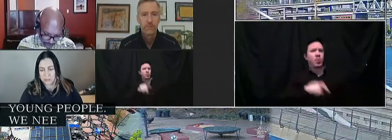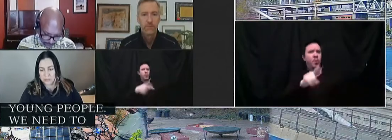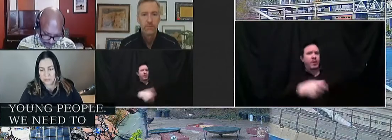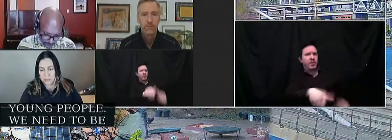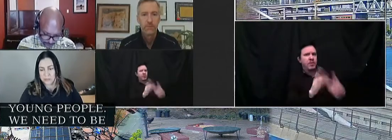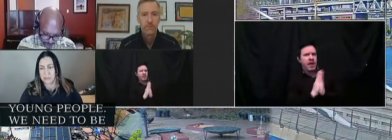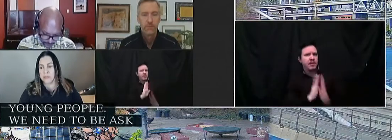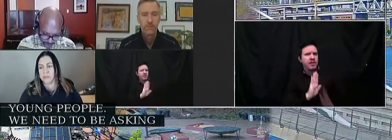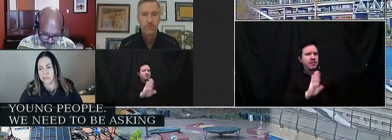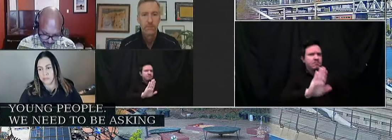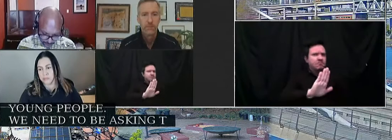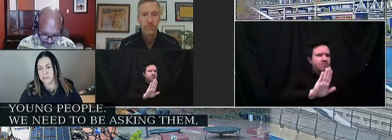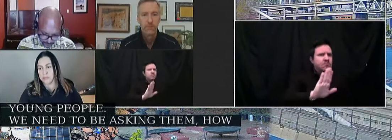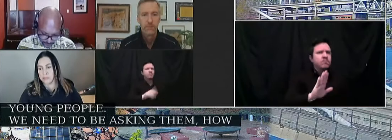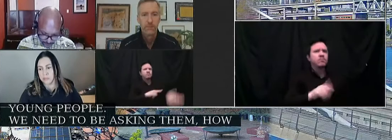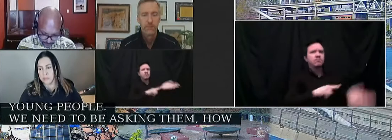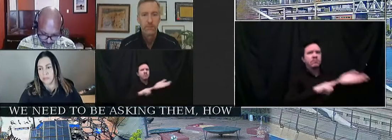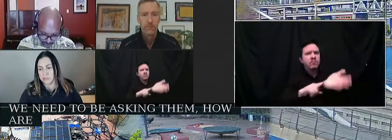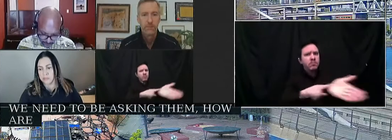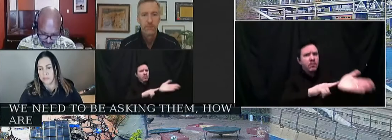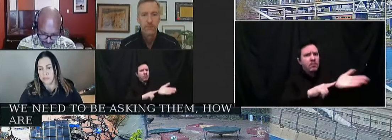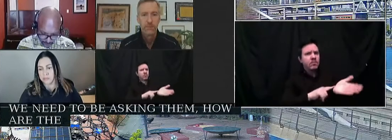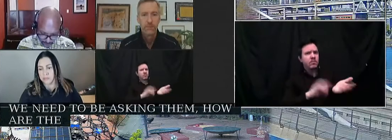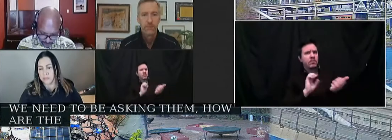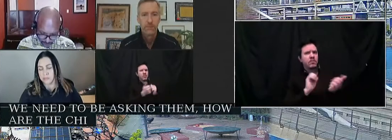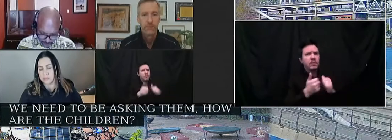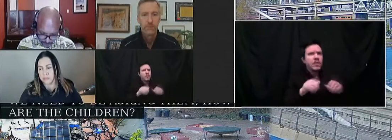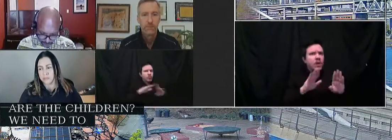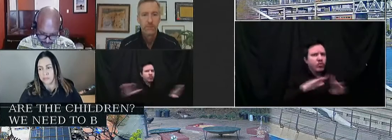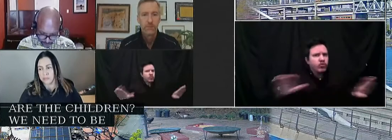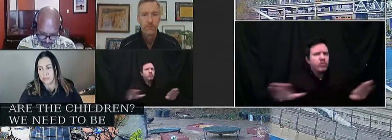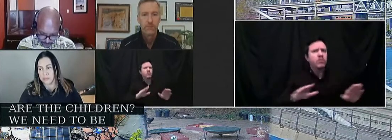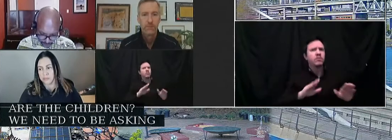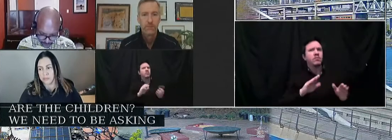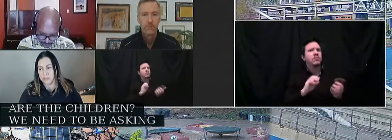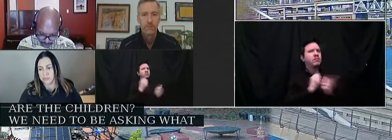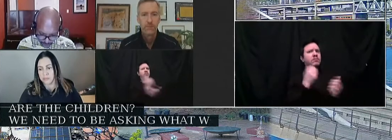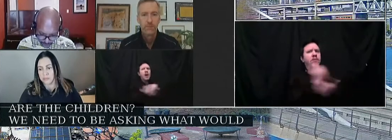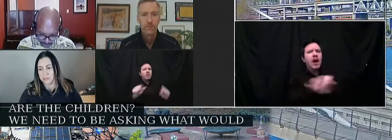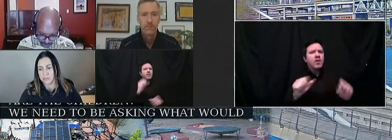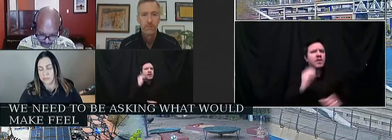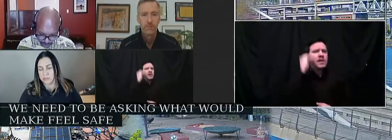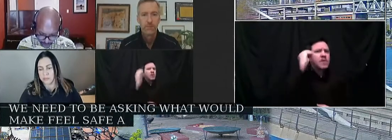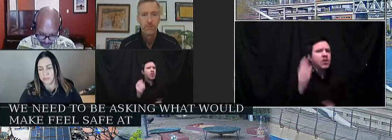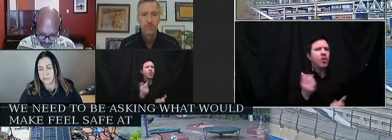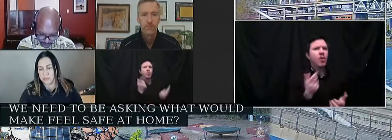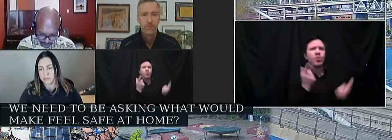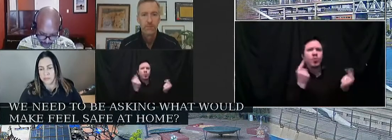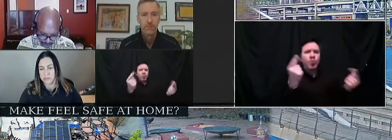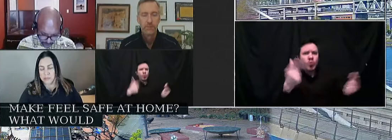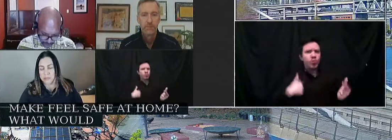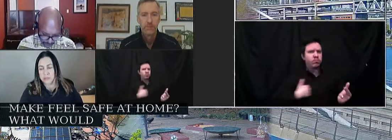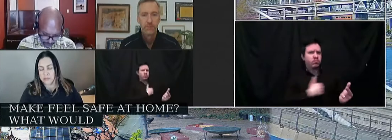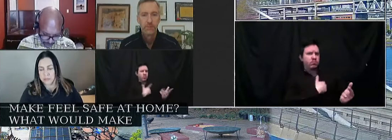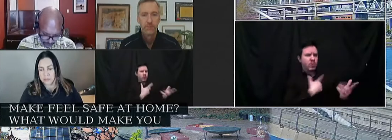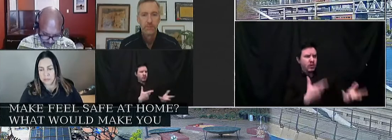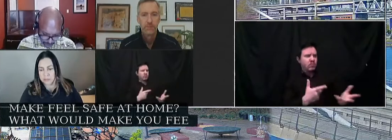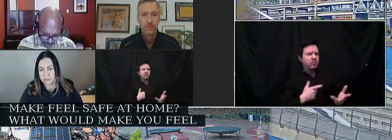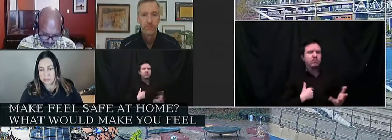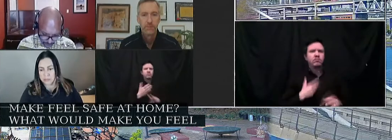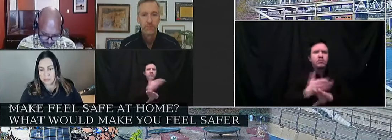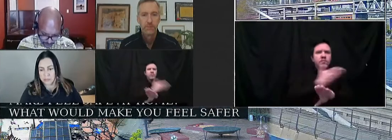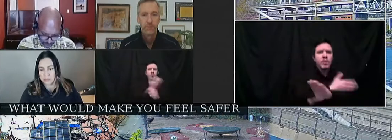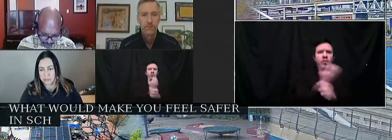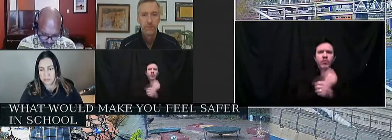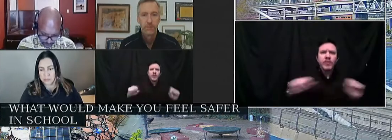how are the children? We need to be asking them, what would make you feel safe at home? What would make you feel safer at school and in